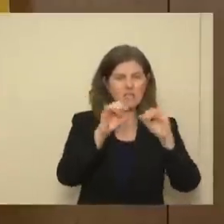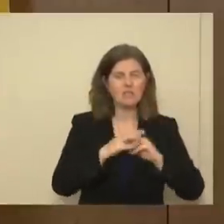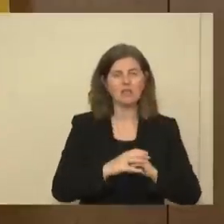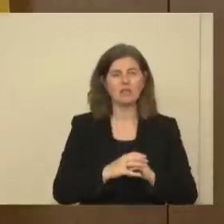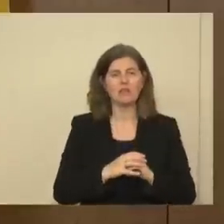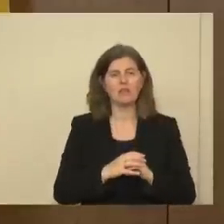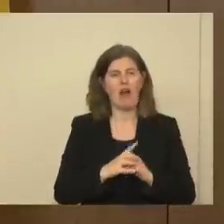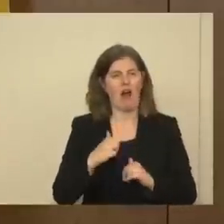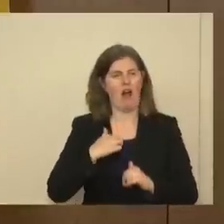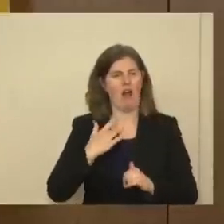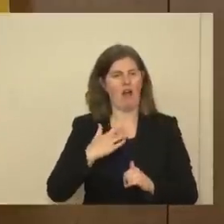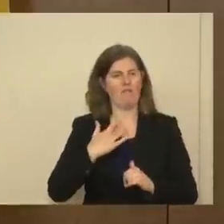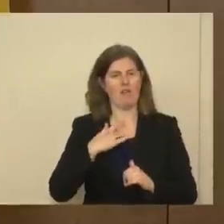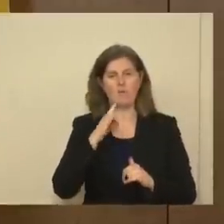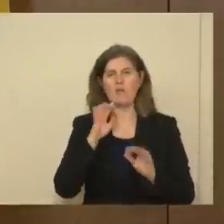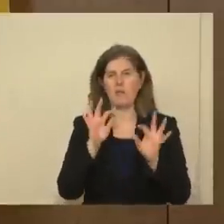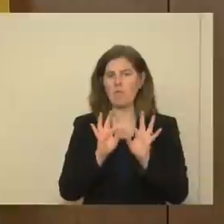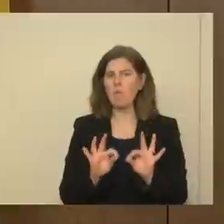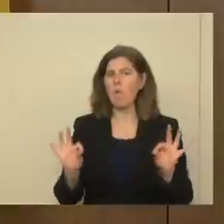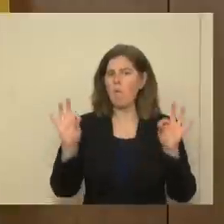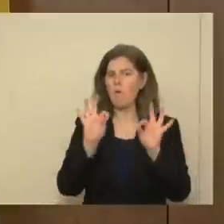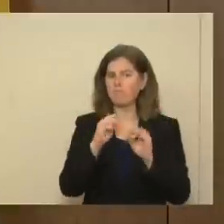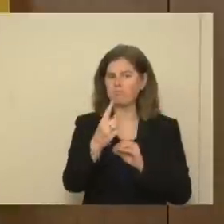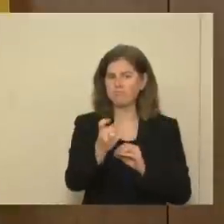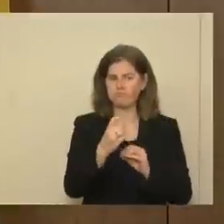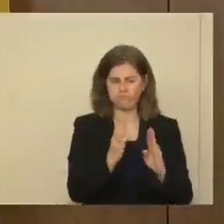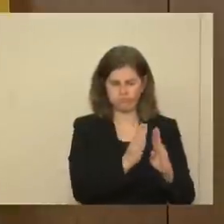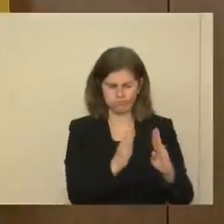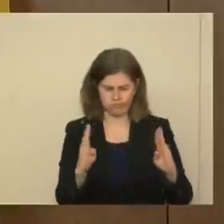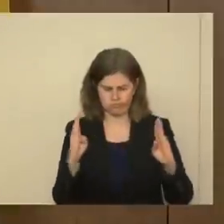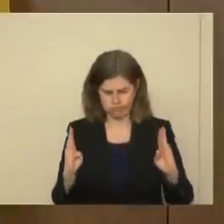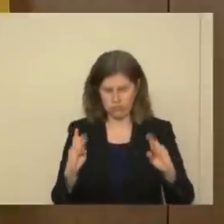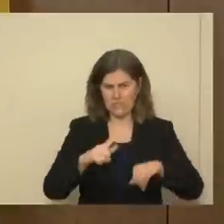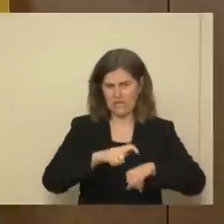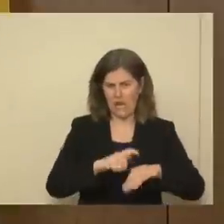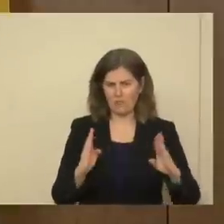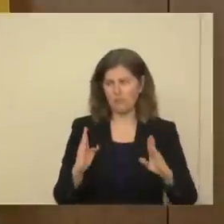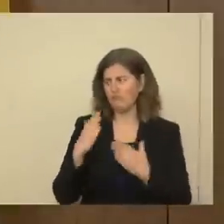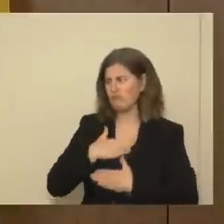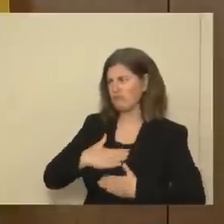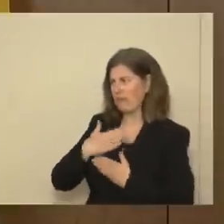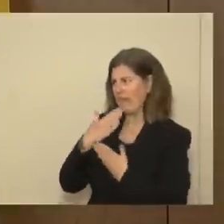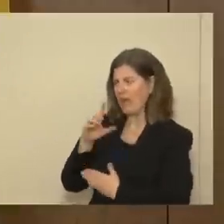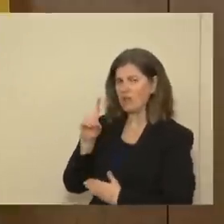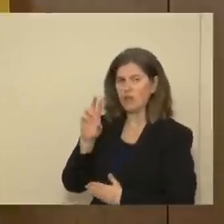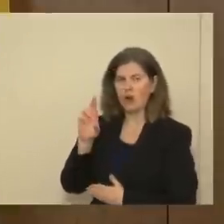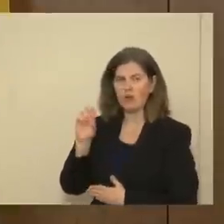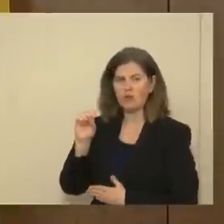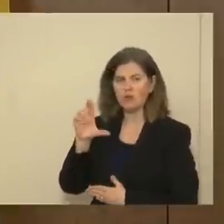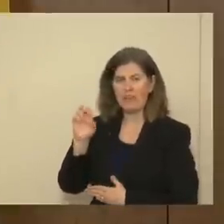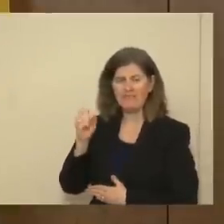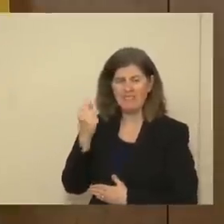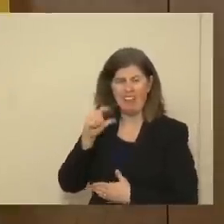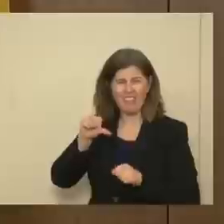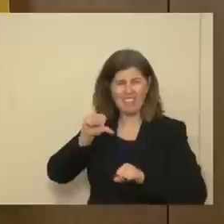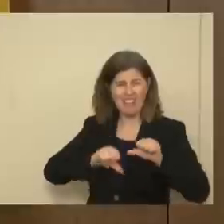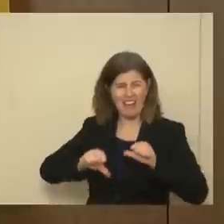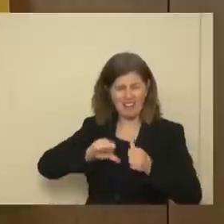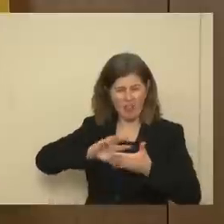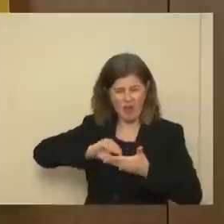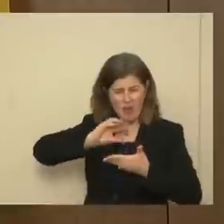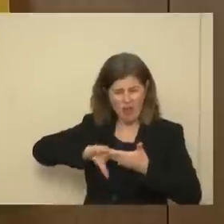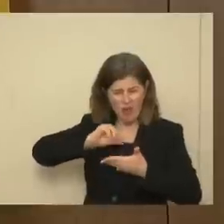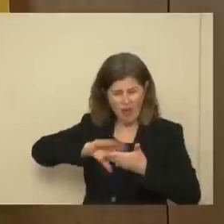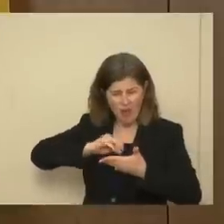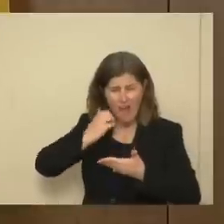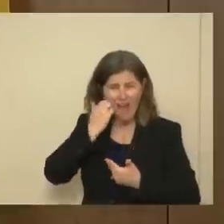do think this is a really important question. And I do appreciate, Dr. Scraise, that the evolving science, we are doing what